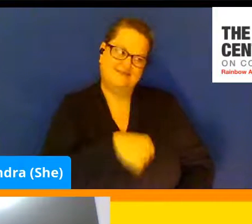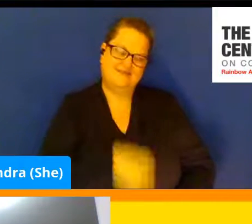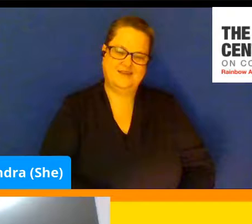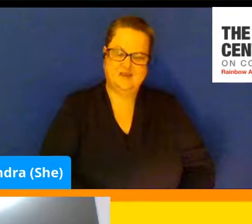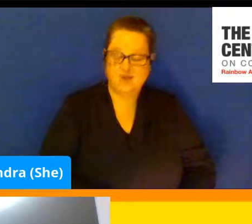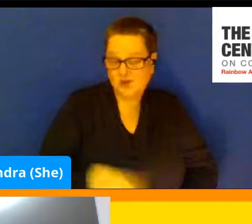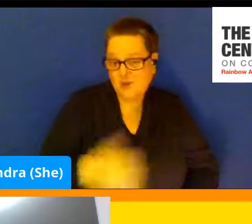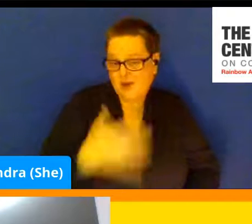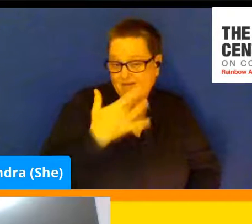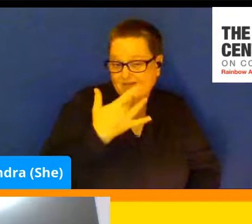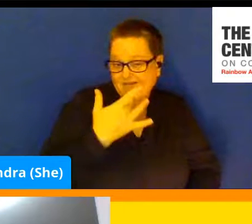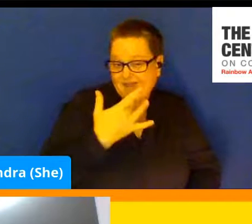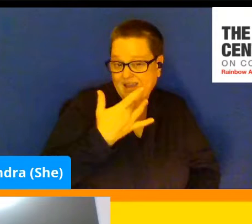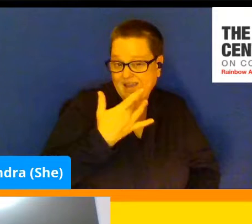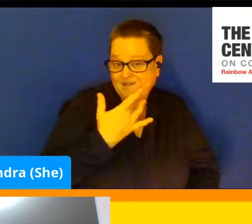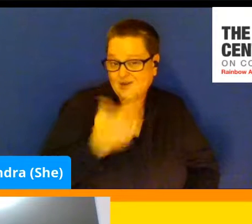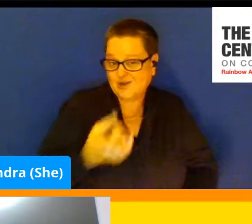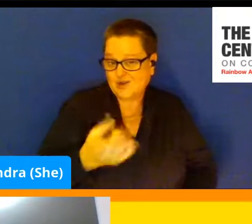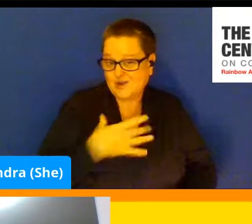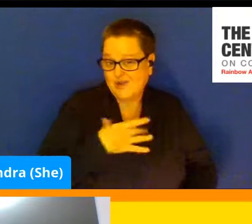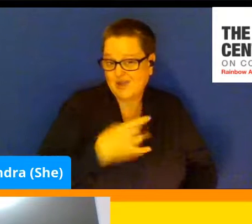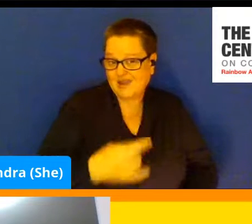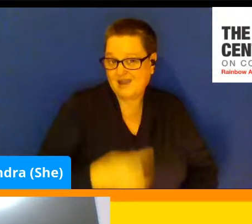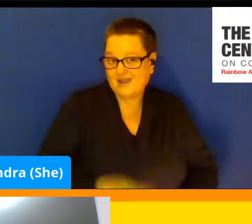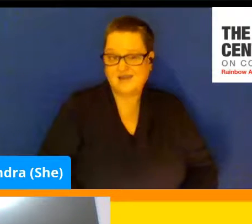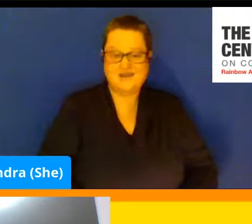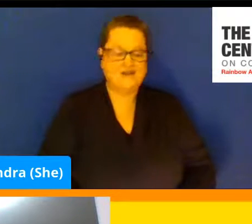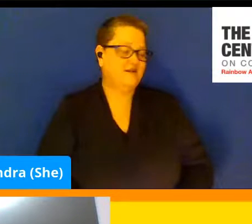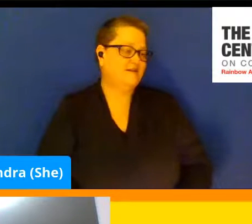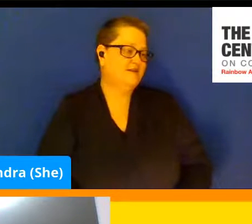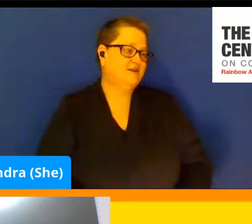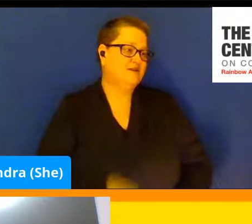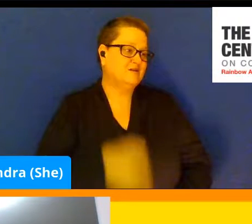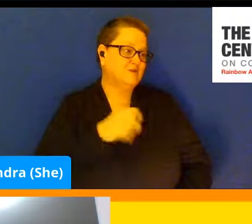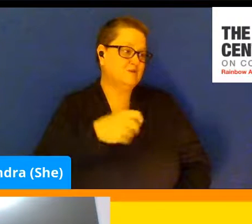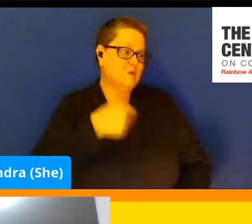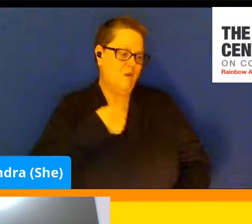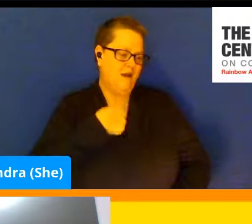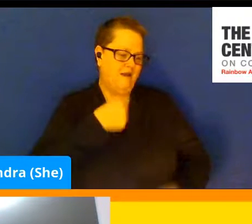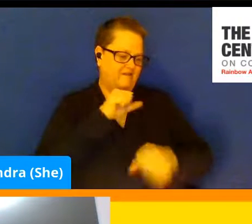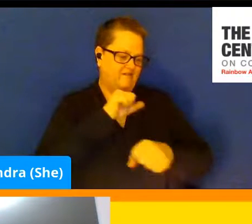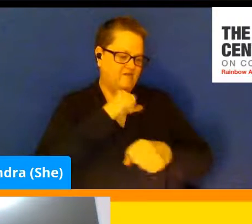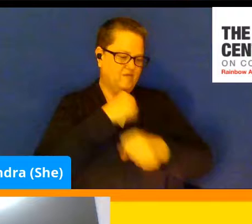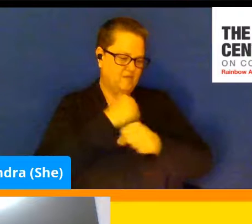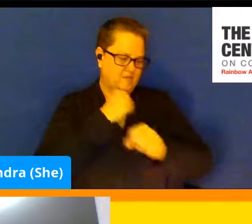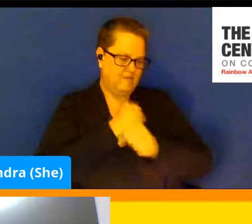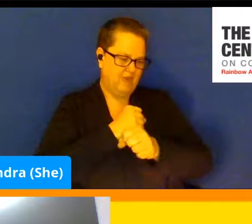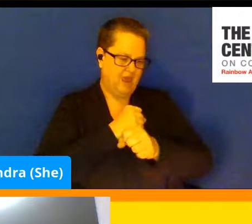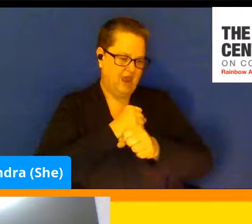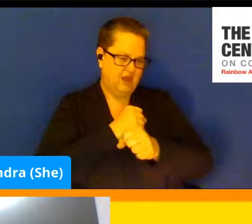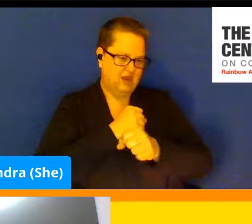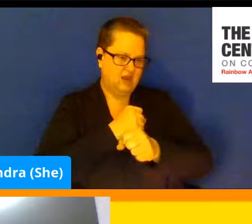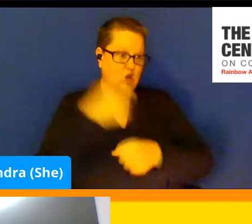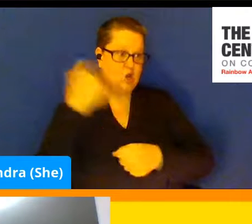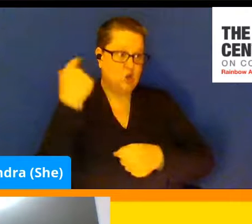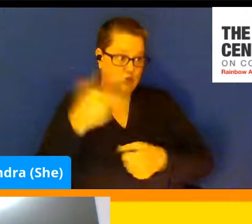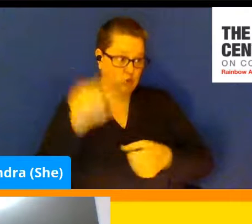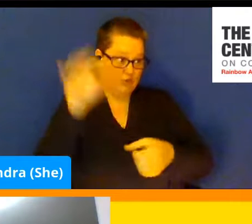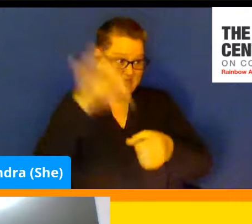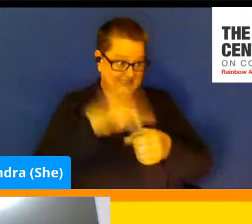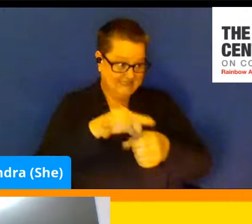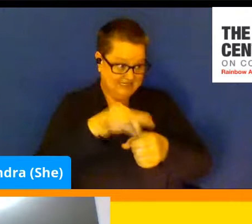flavors that you've been liking recently? So I've made green tea flavored